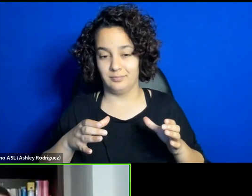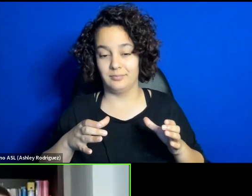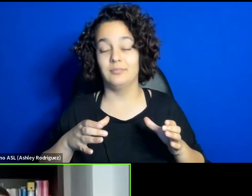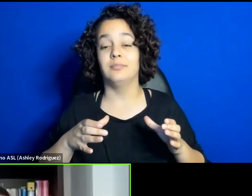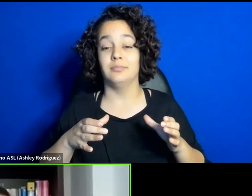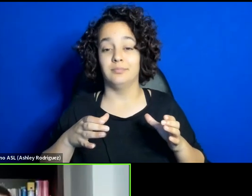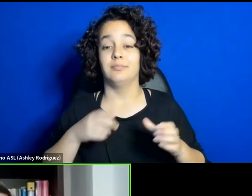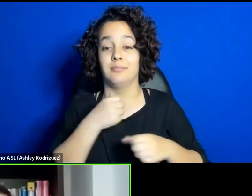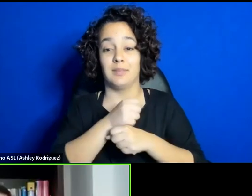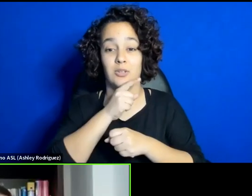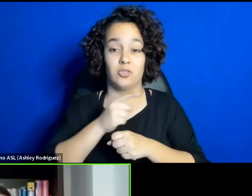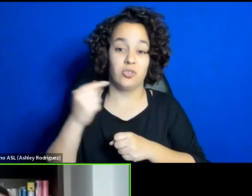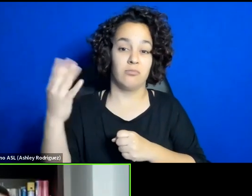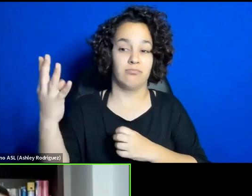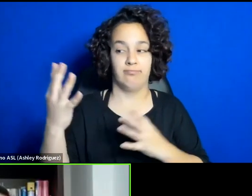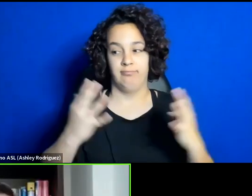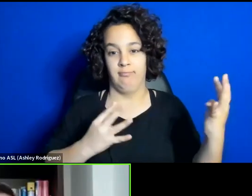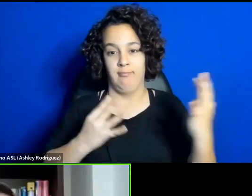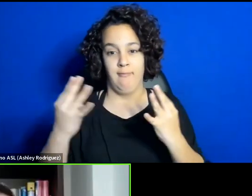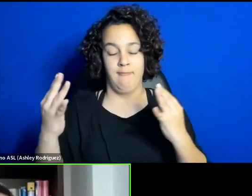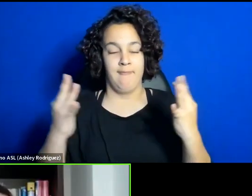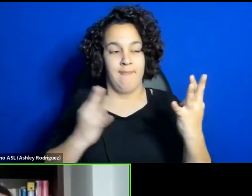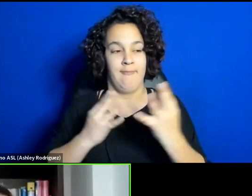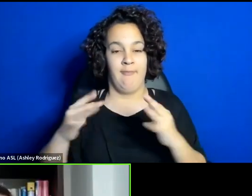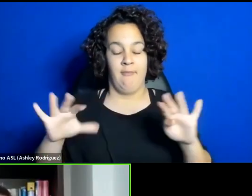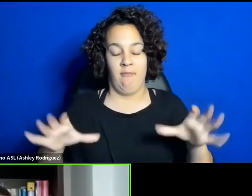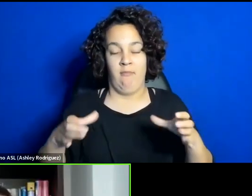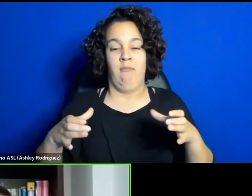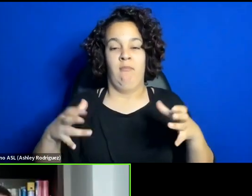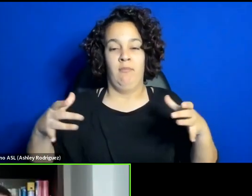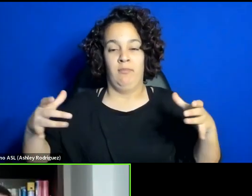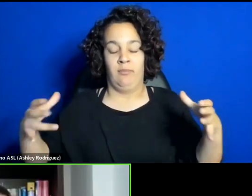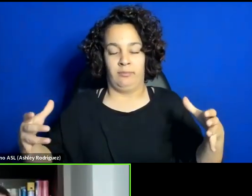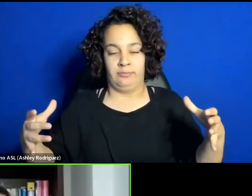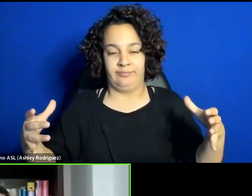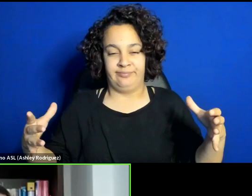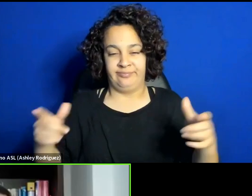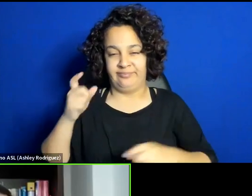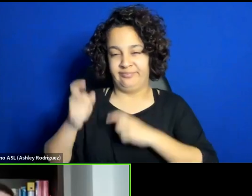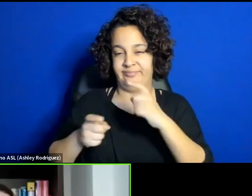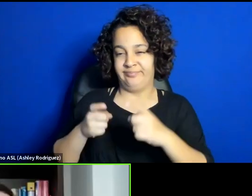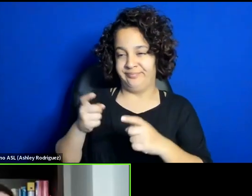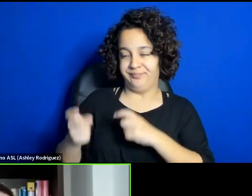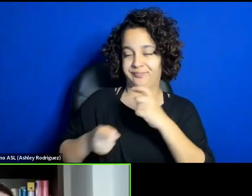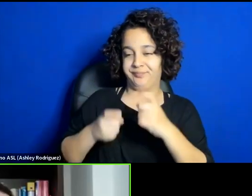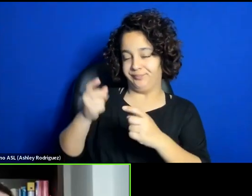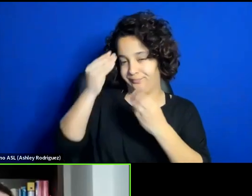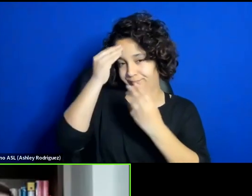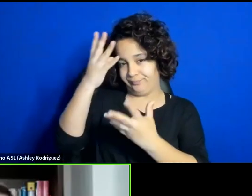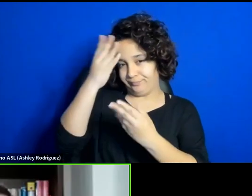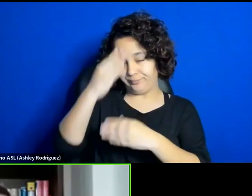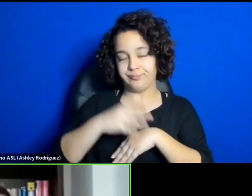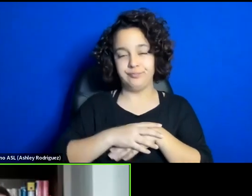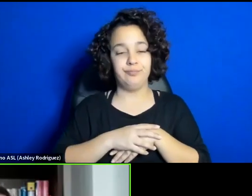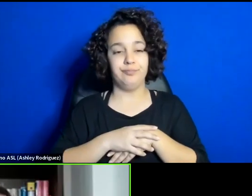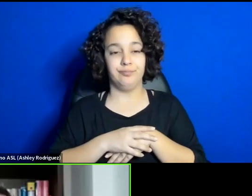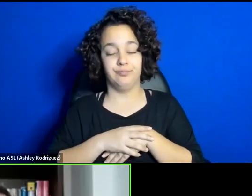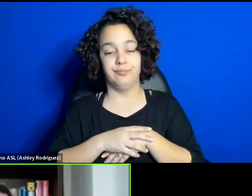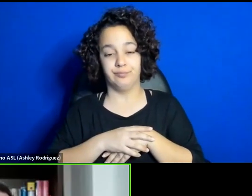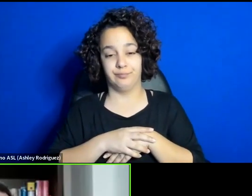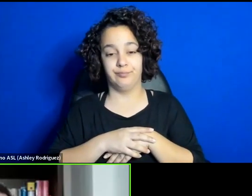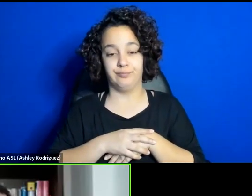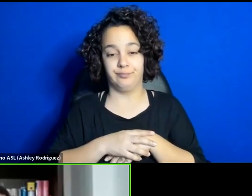and giving them what other the talked about an association that can help that can